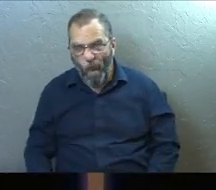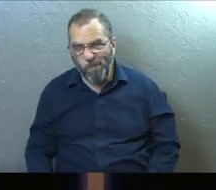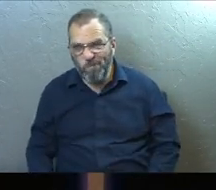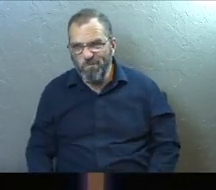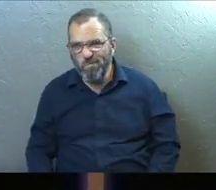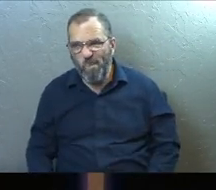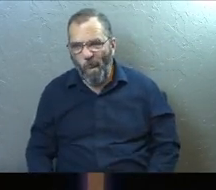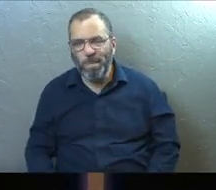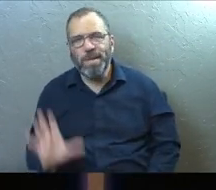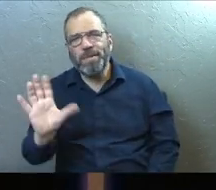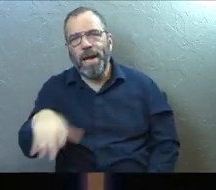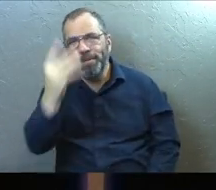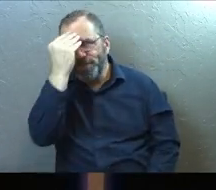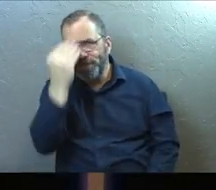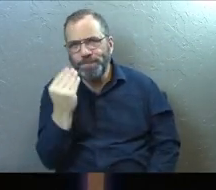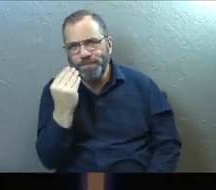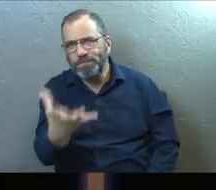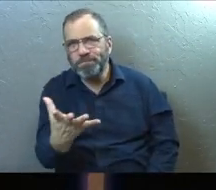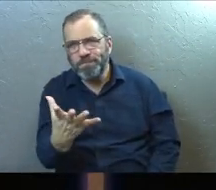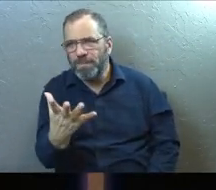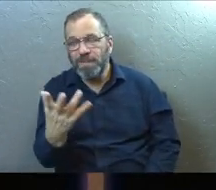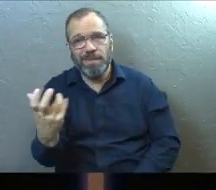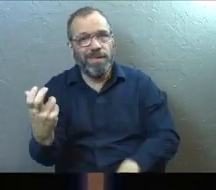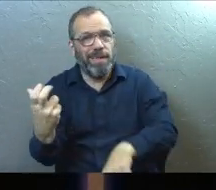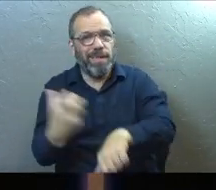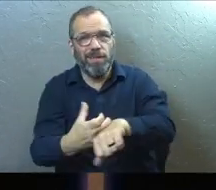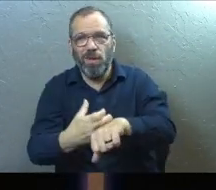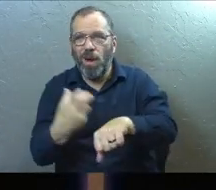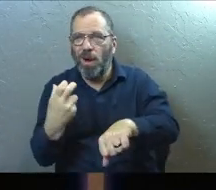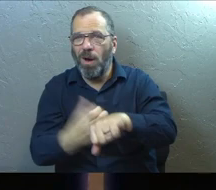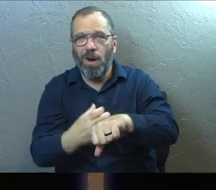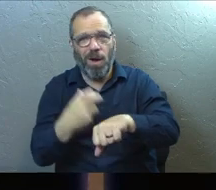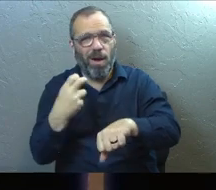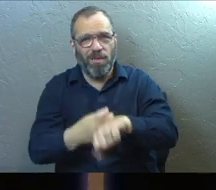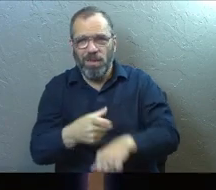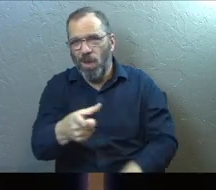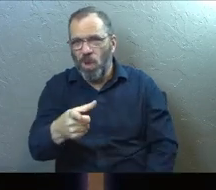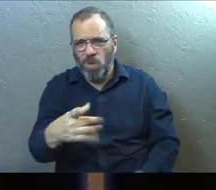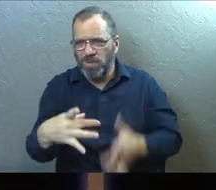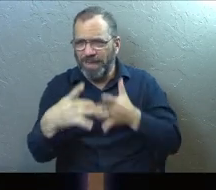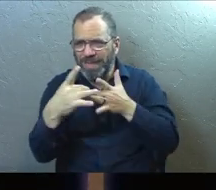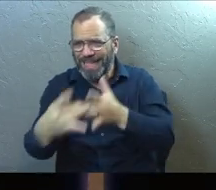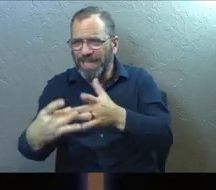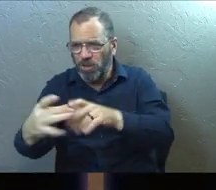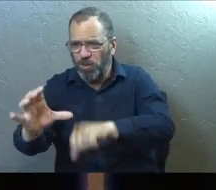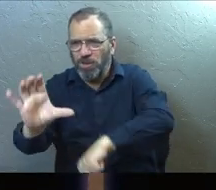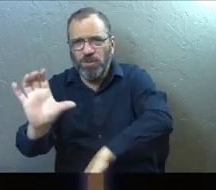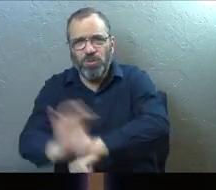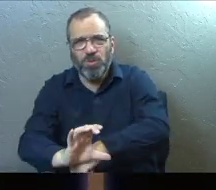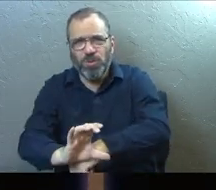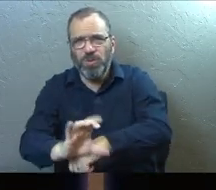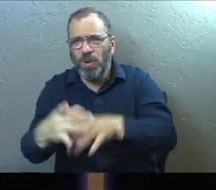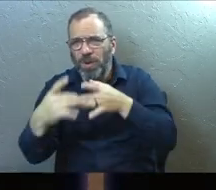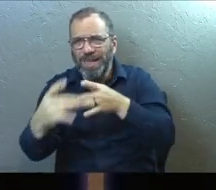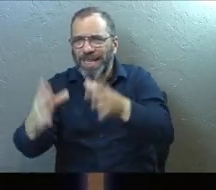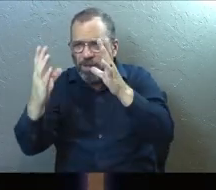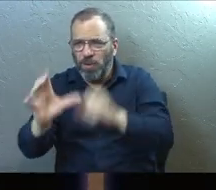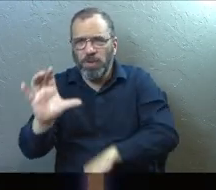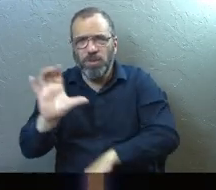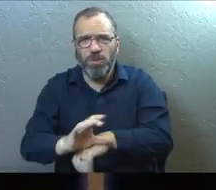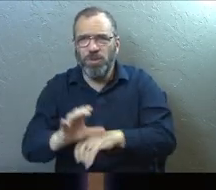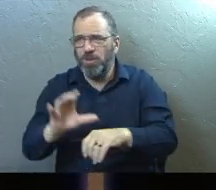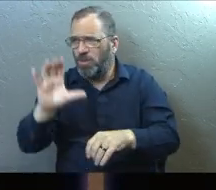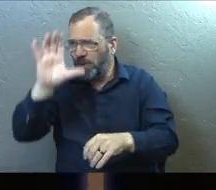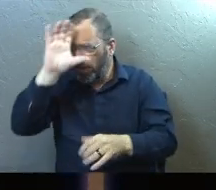I just want to acknowledge that it's hard for someone who's a leader in the church, or you're a leader in your